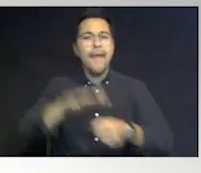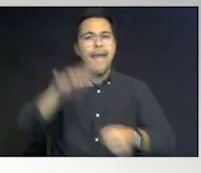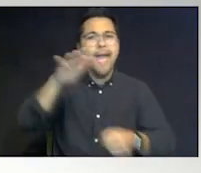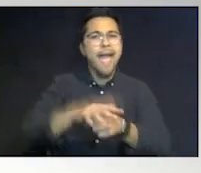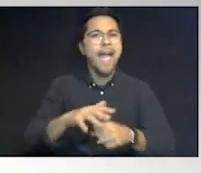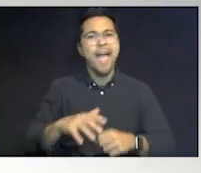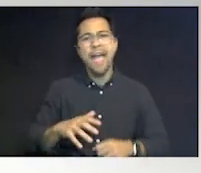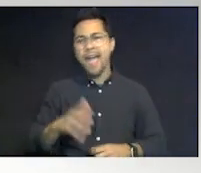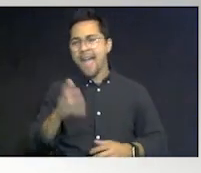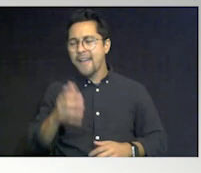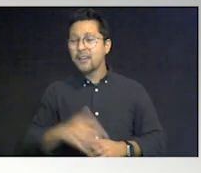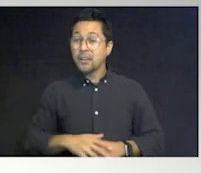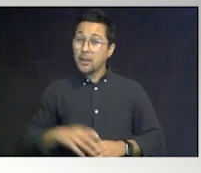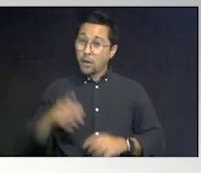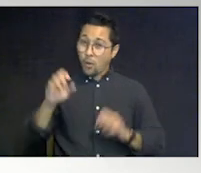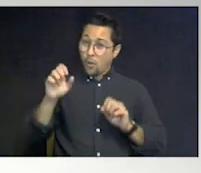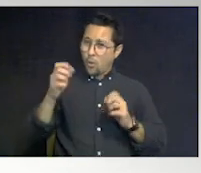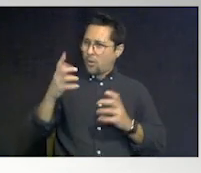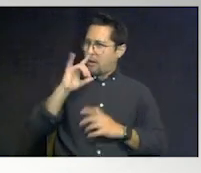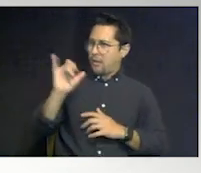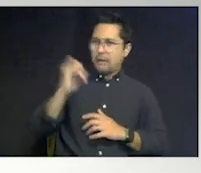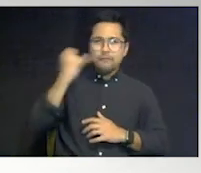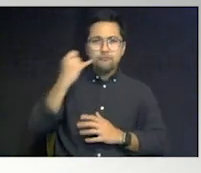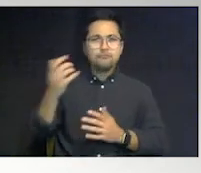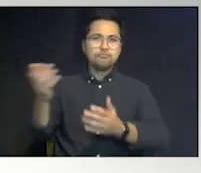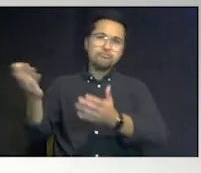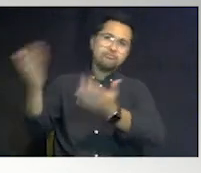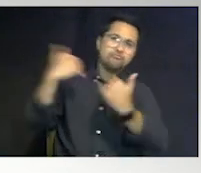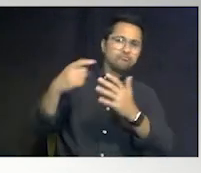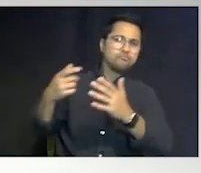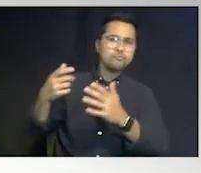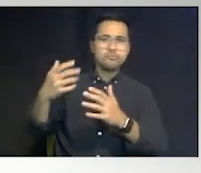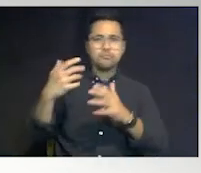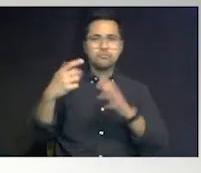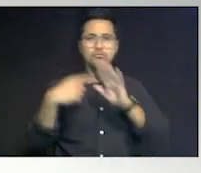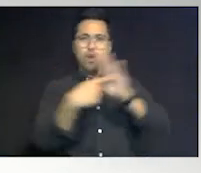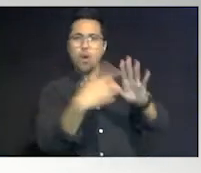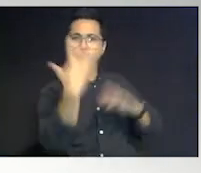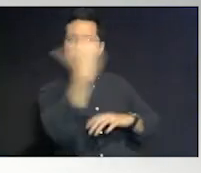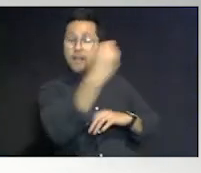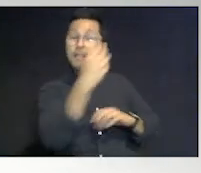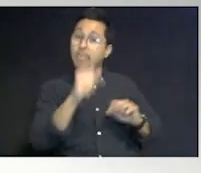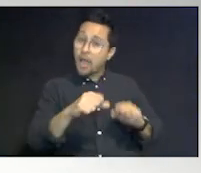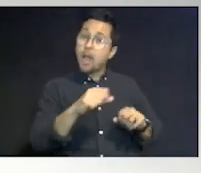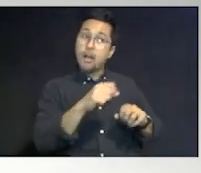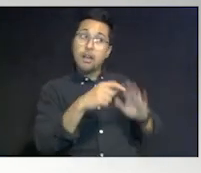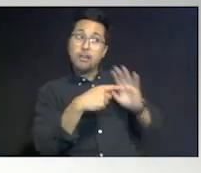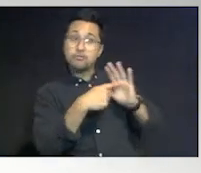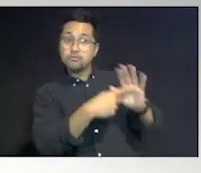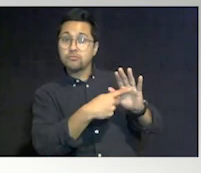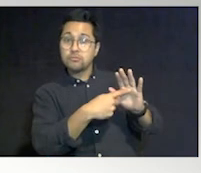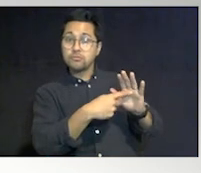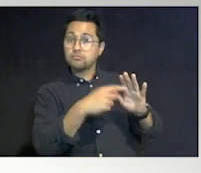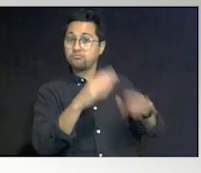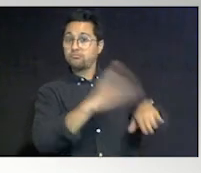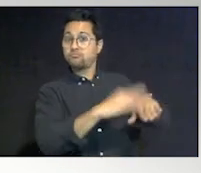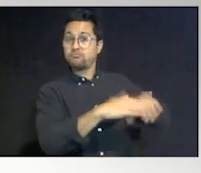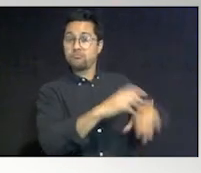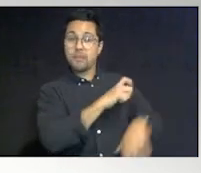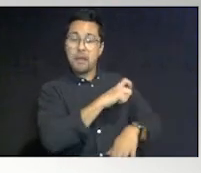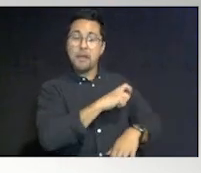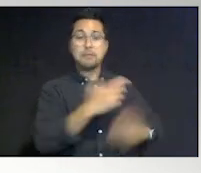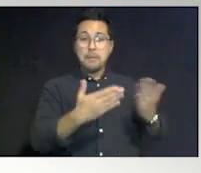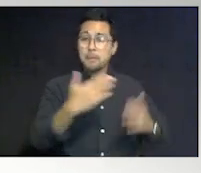to grab your child walking outside that could create a police contact because somebody may think that person